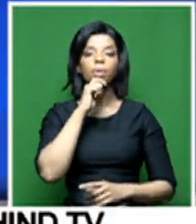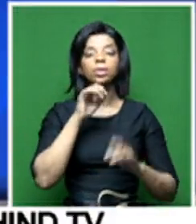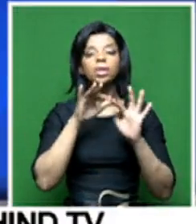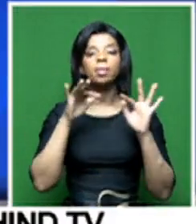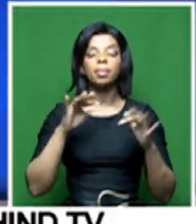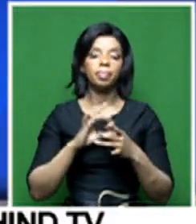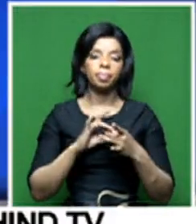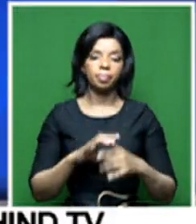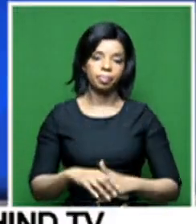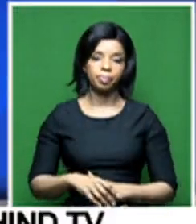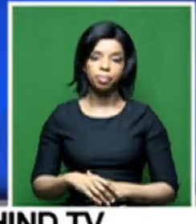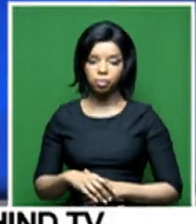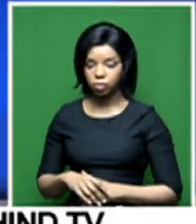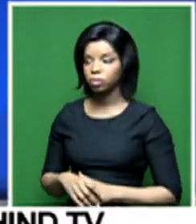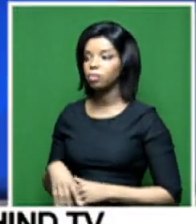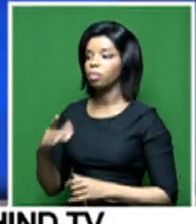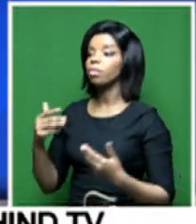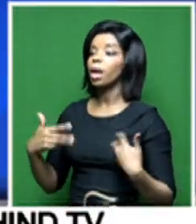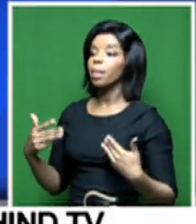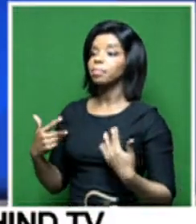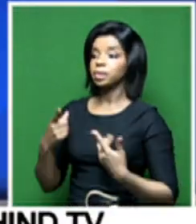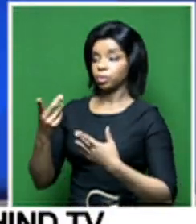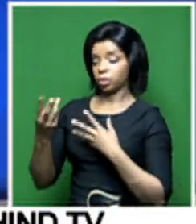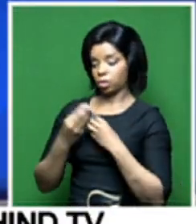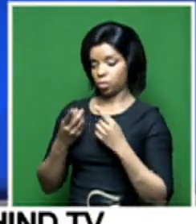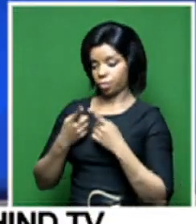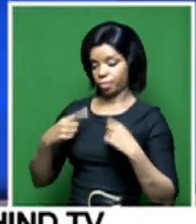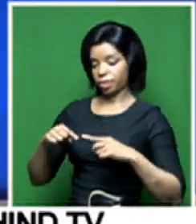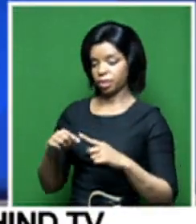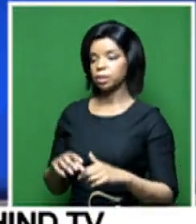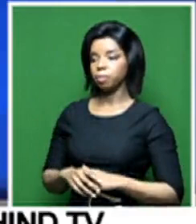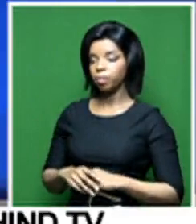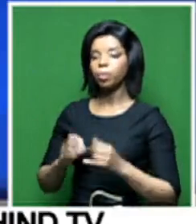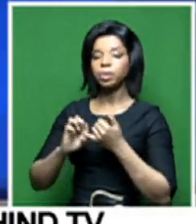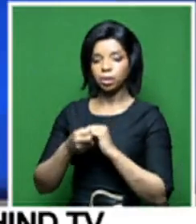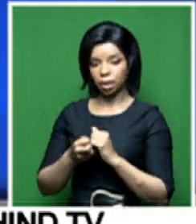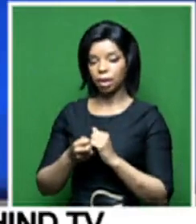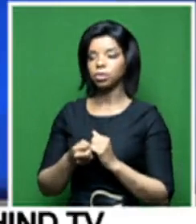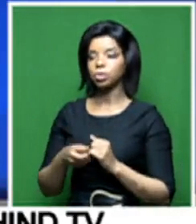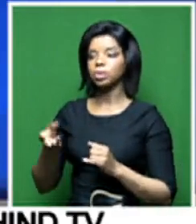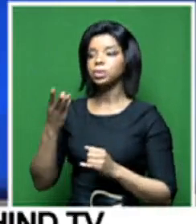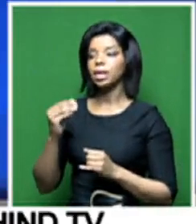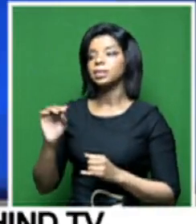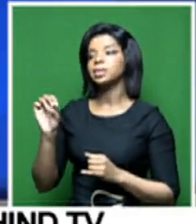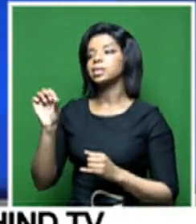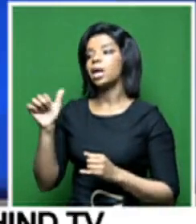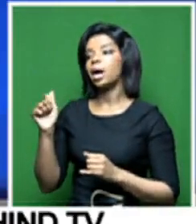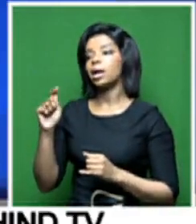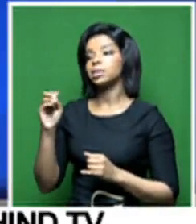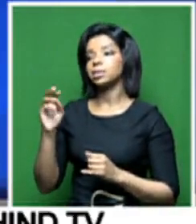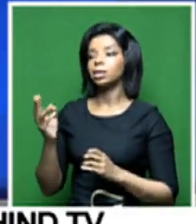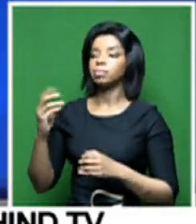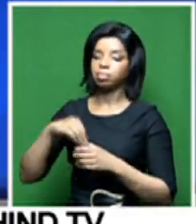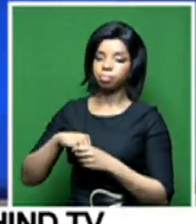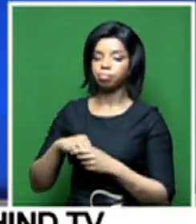Excellent. I'm glad that you're with us. In fact, we'll try and get Wayne back on the line, but it's important to get from